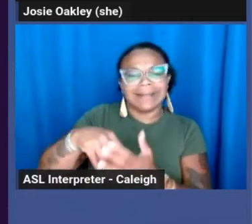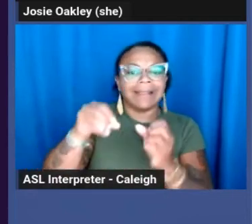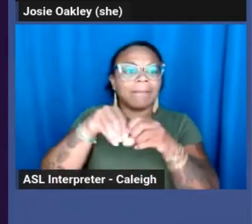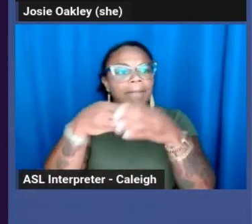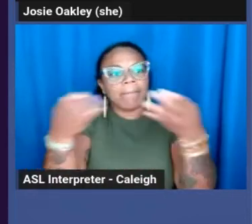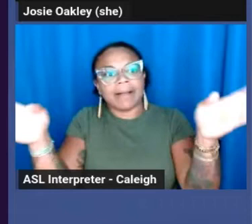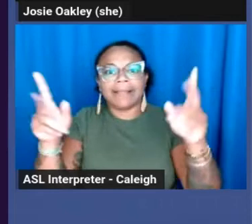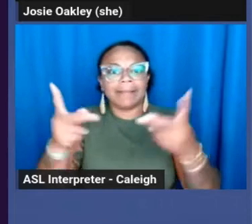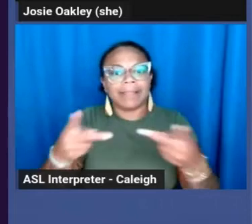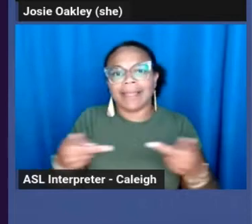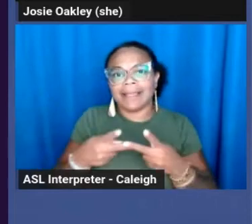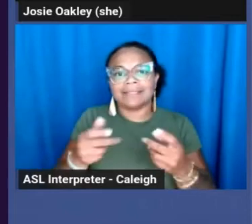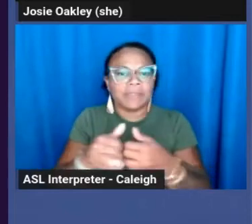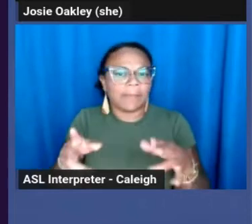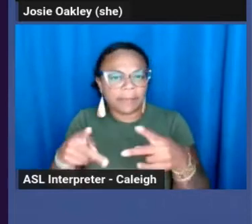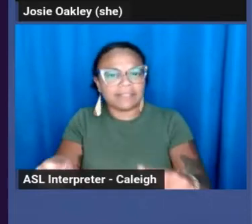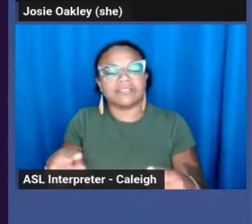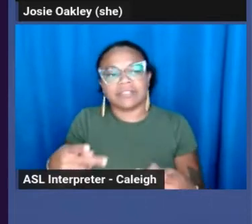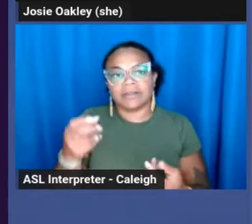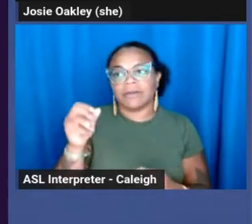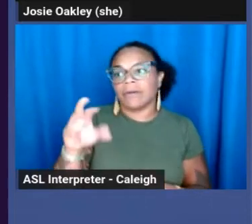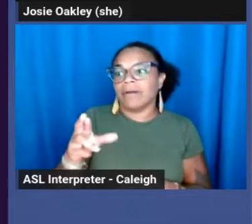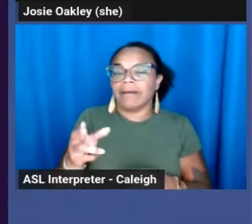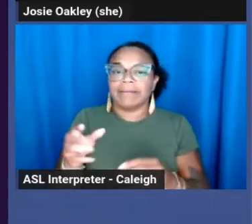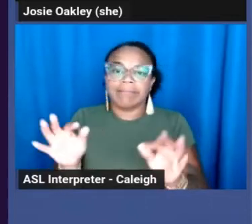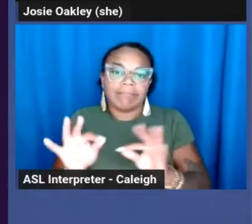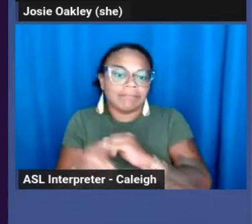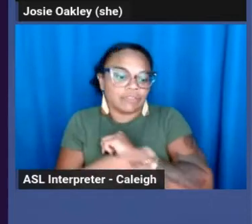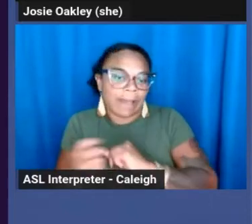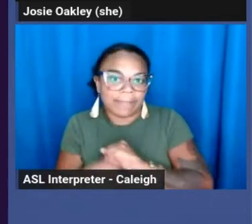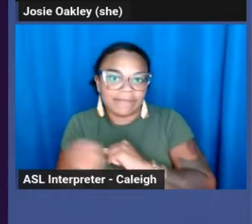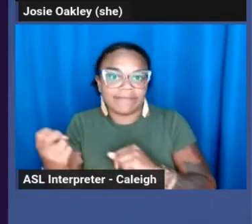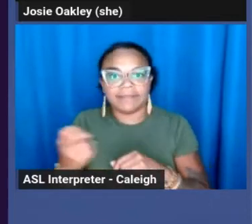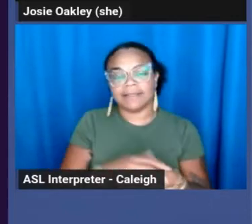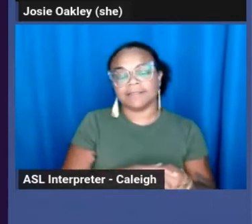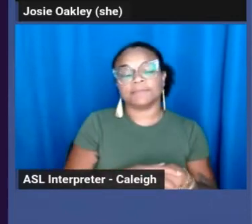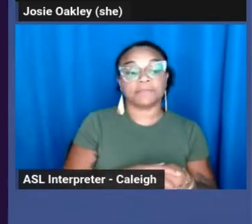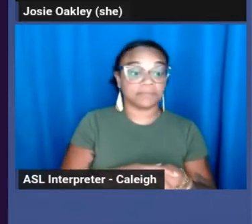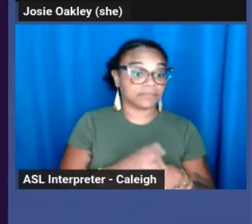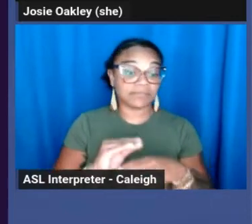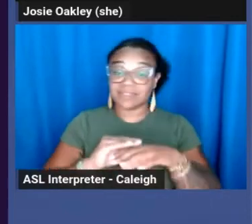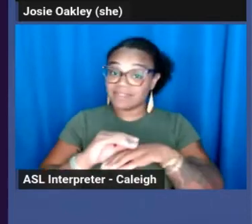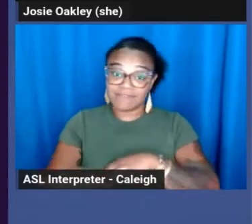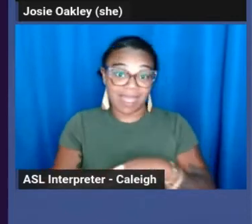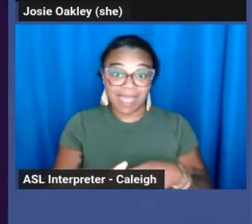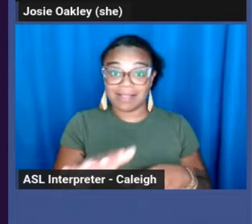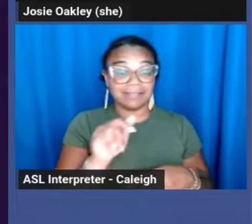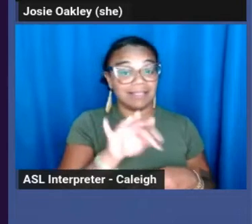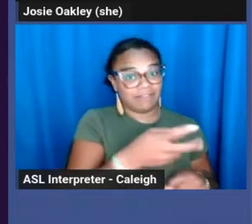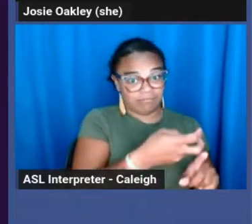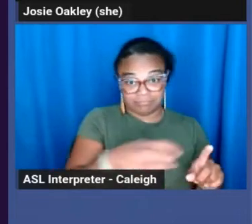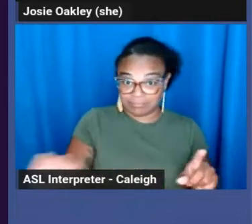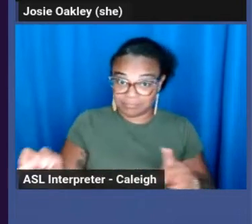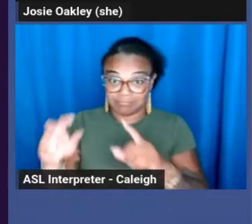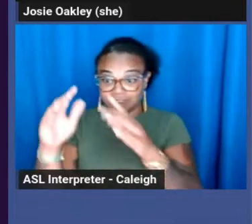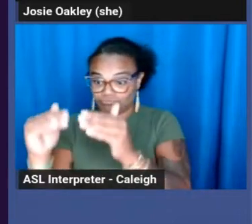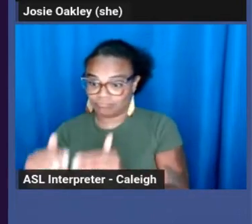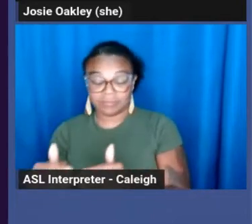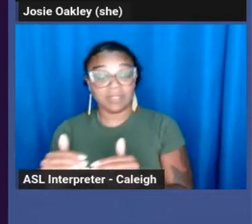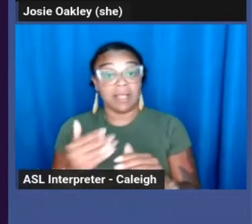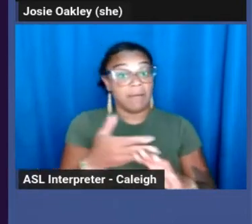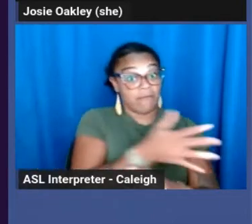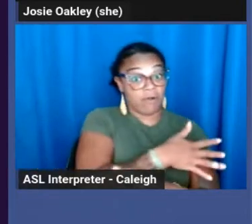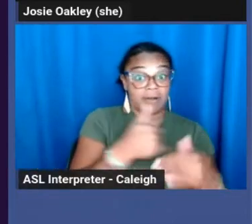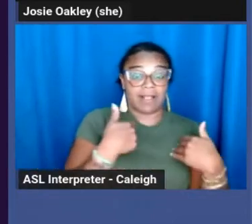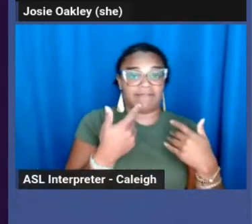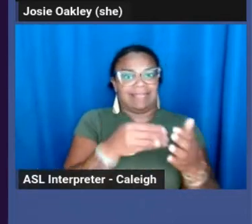So the effects of downgrading the grade of prostitution are that you go from having large fines